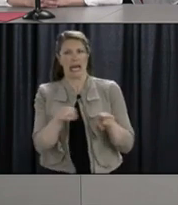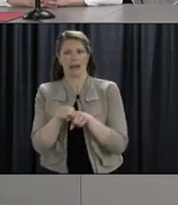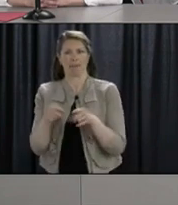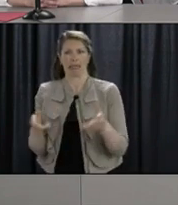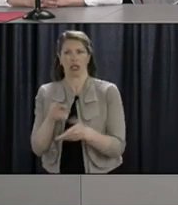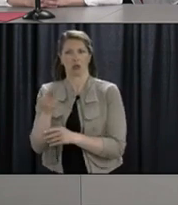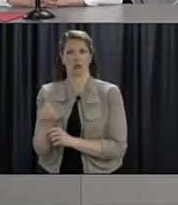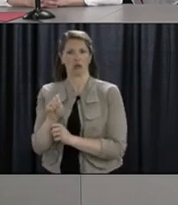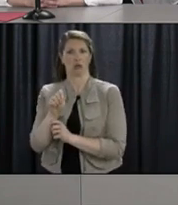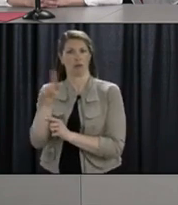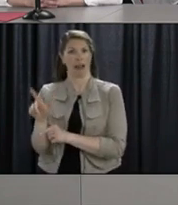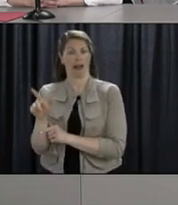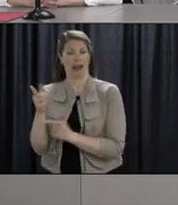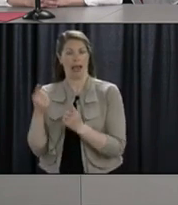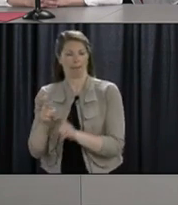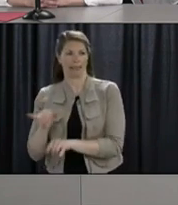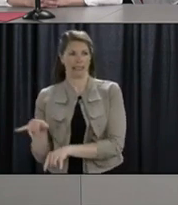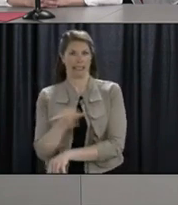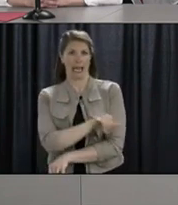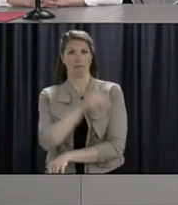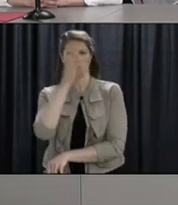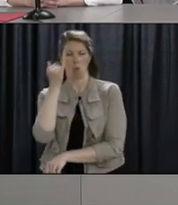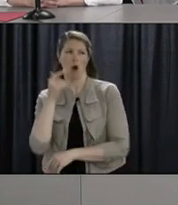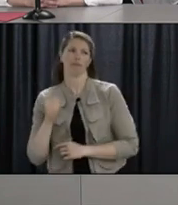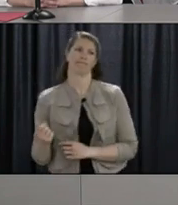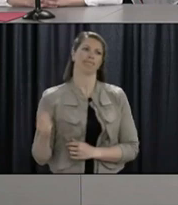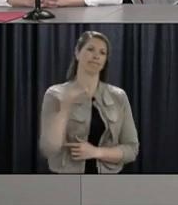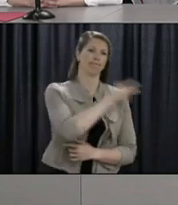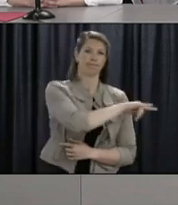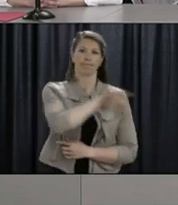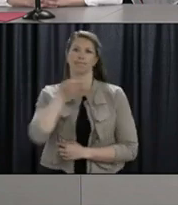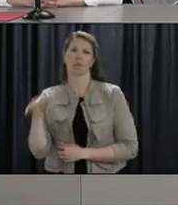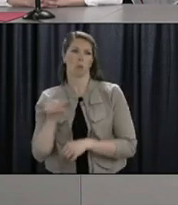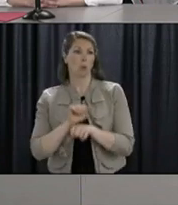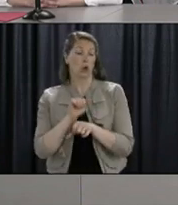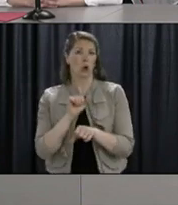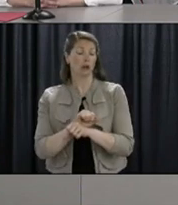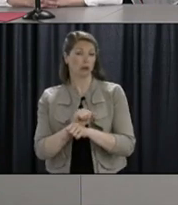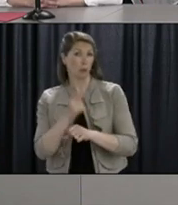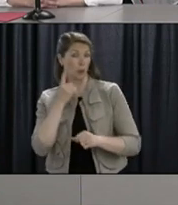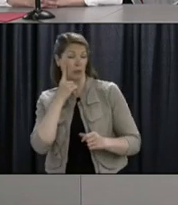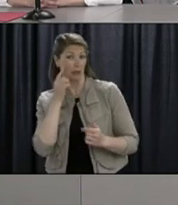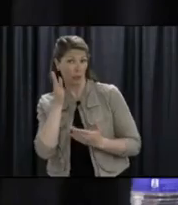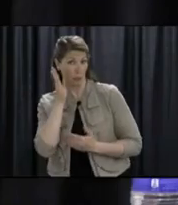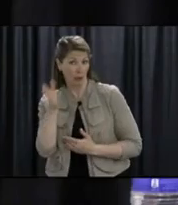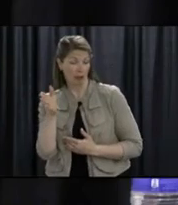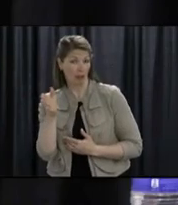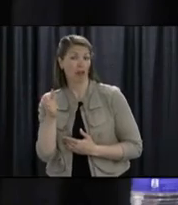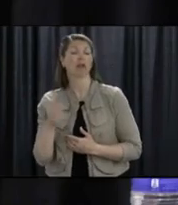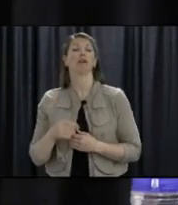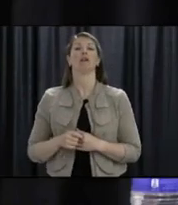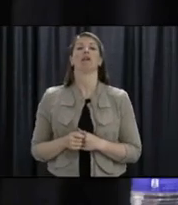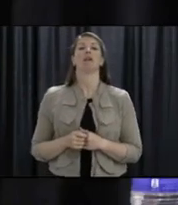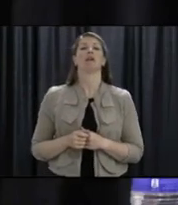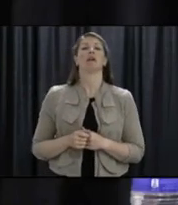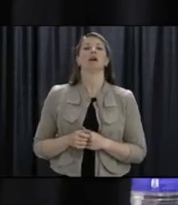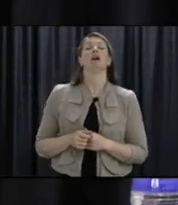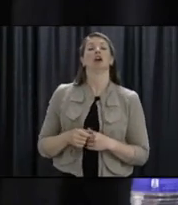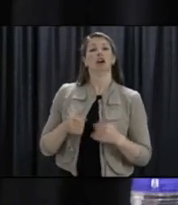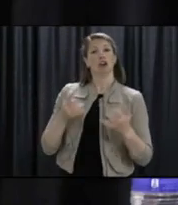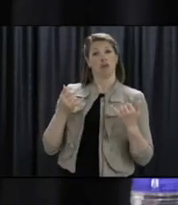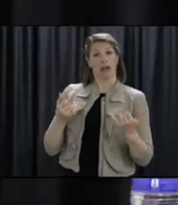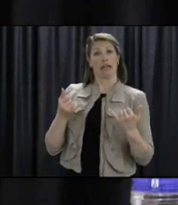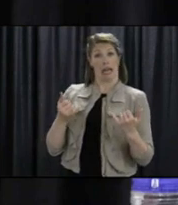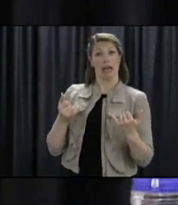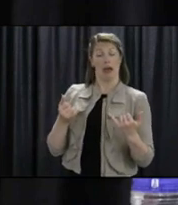who work outside the province to not completely self-isolate? So what we've advised is that those people